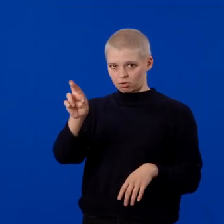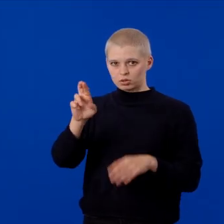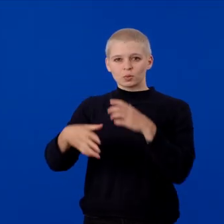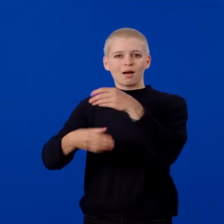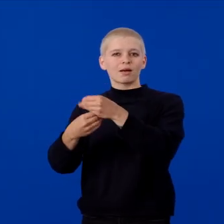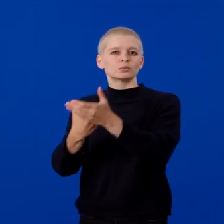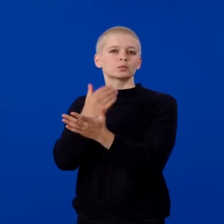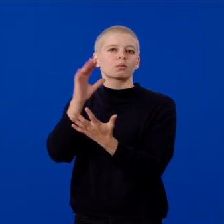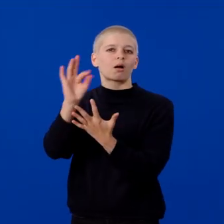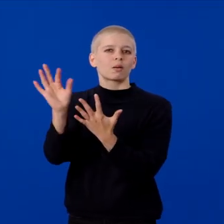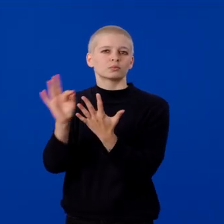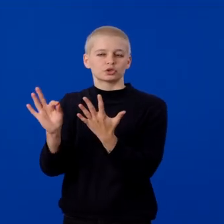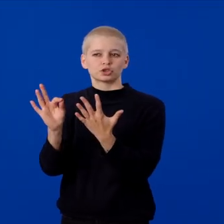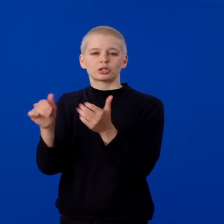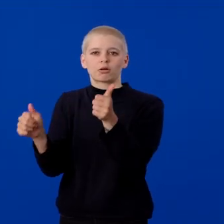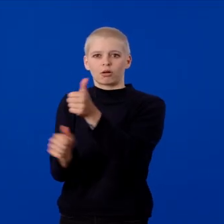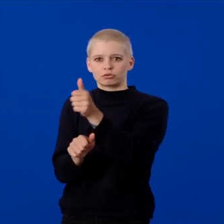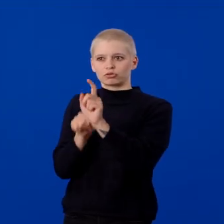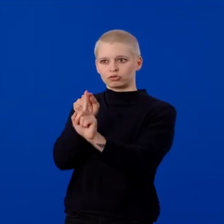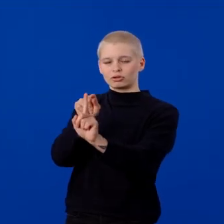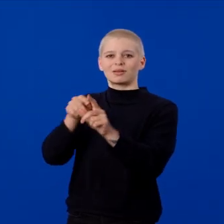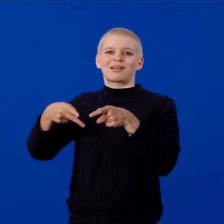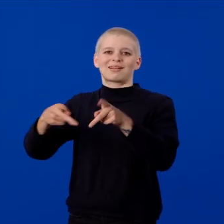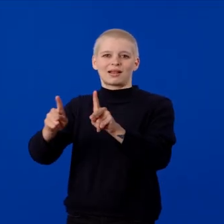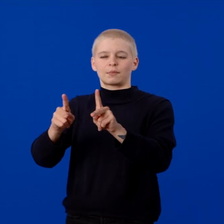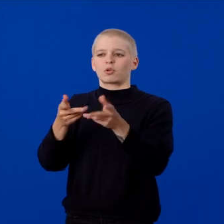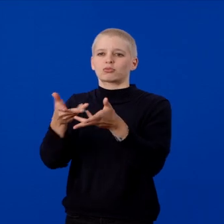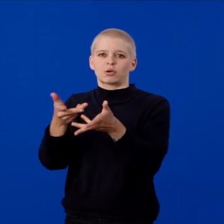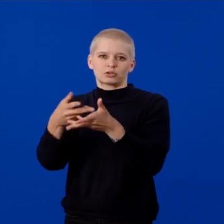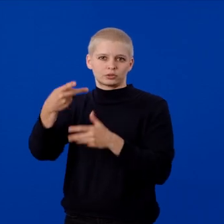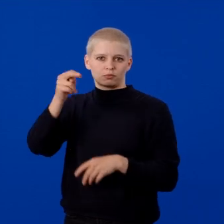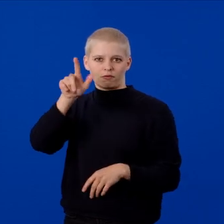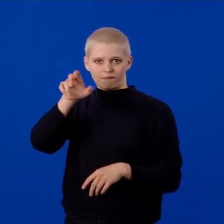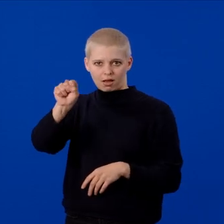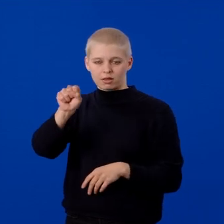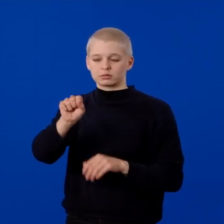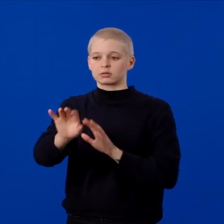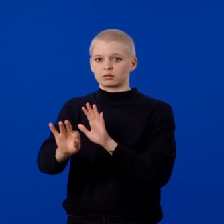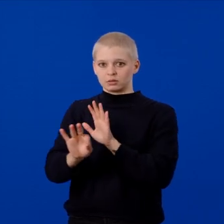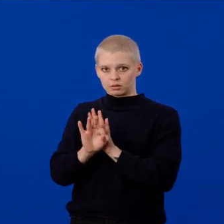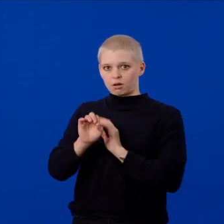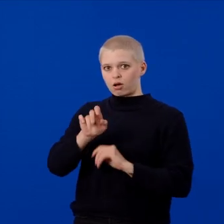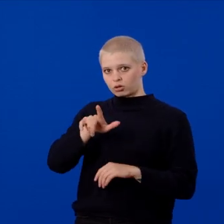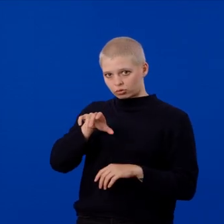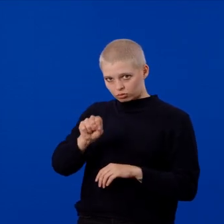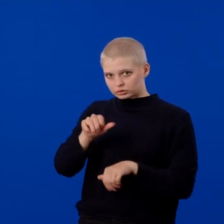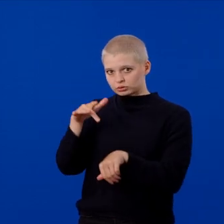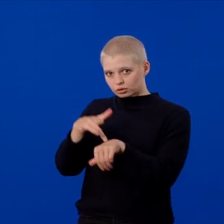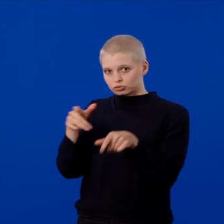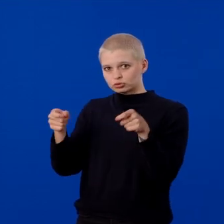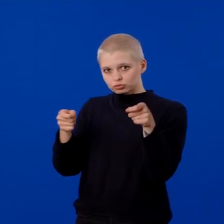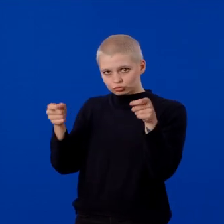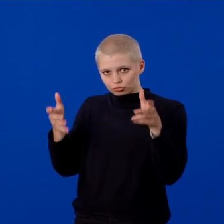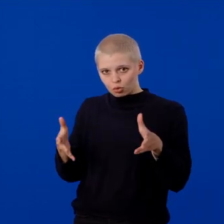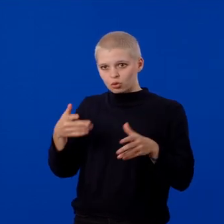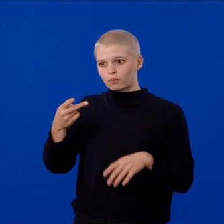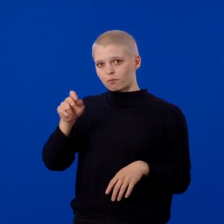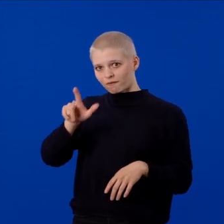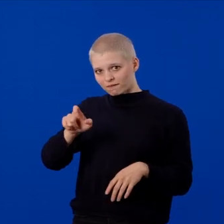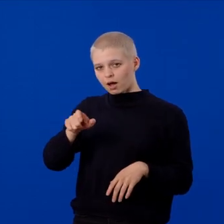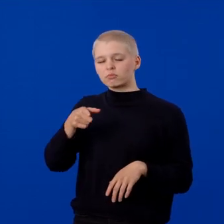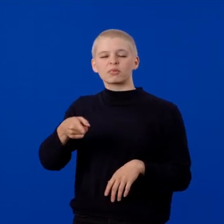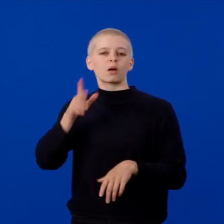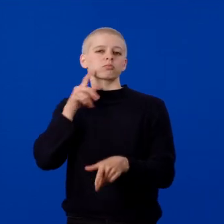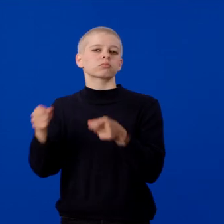option under Enable Interactions Profiles. Select Oculus Touch Controller Profile, and this will handle